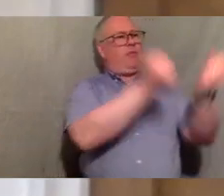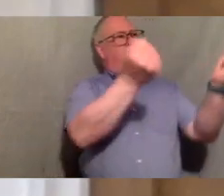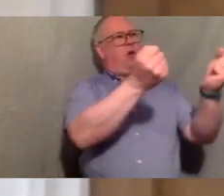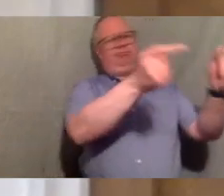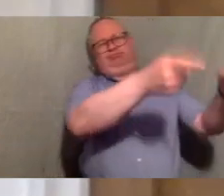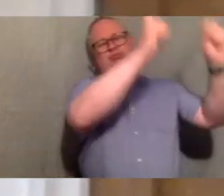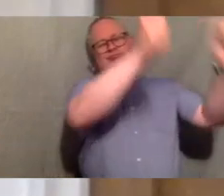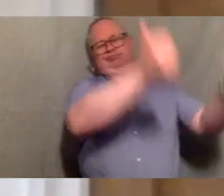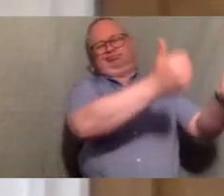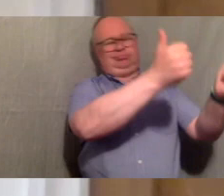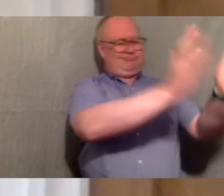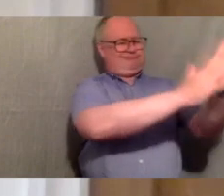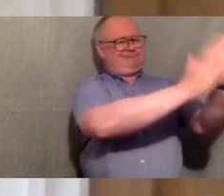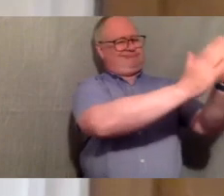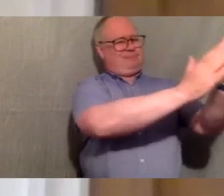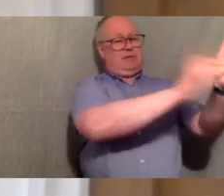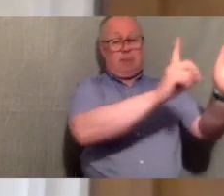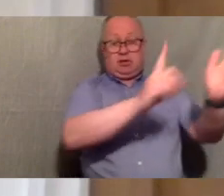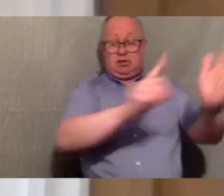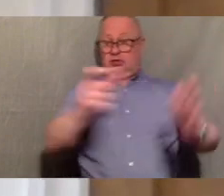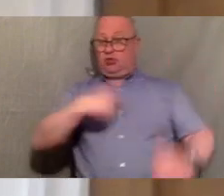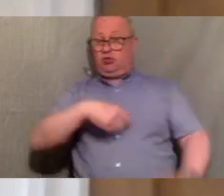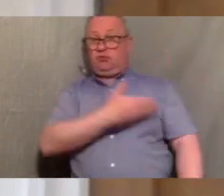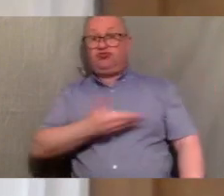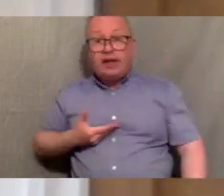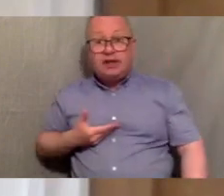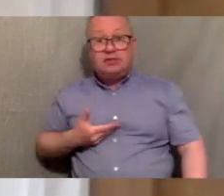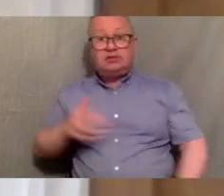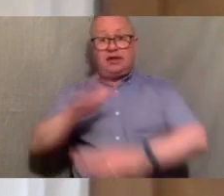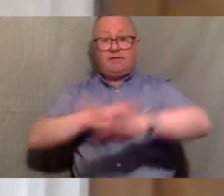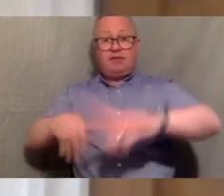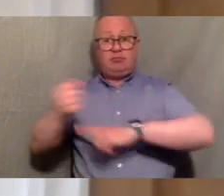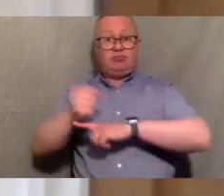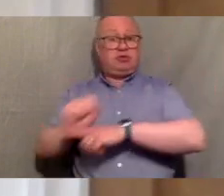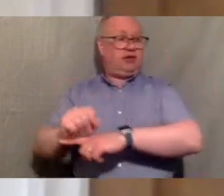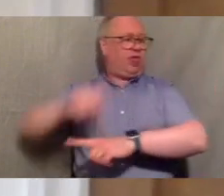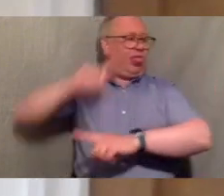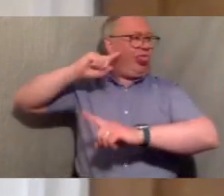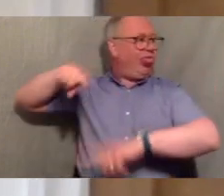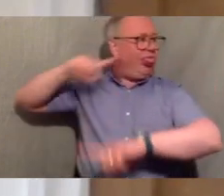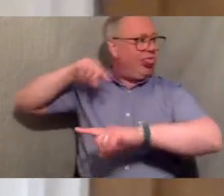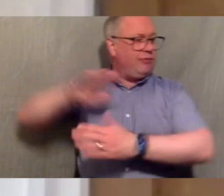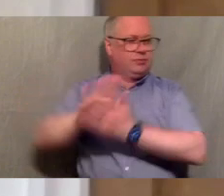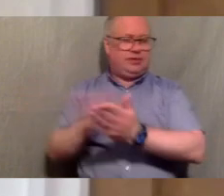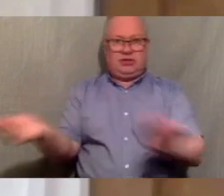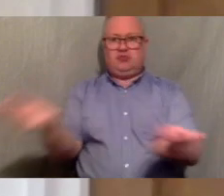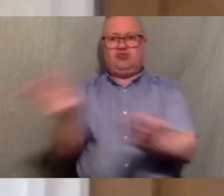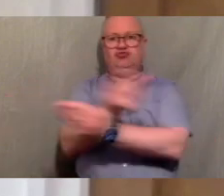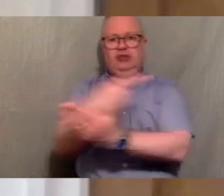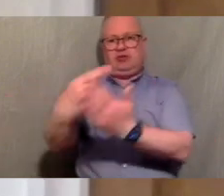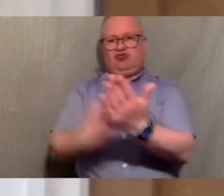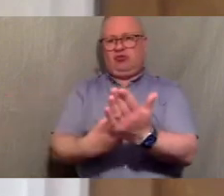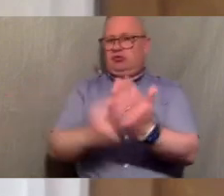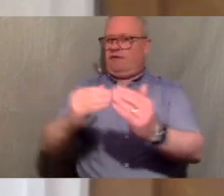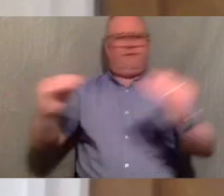environmental protection in other ways too through enforcing unjust trade rules and the privatization of basic services and